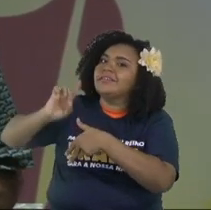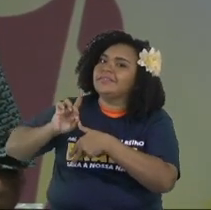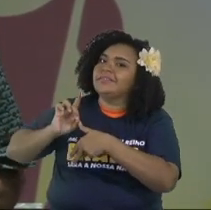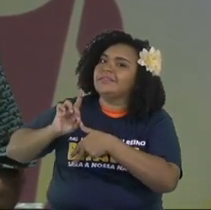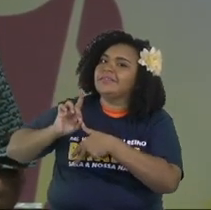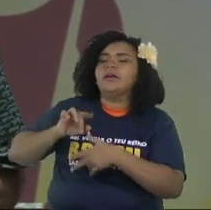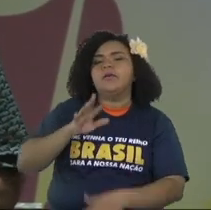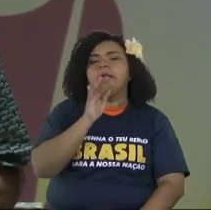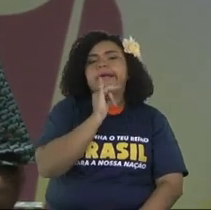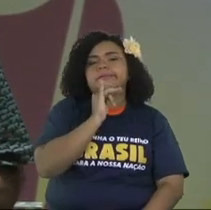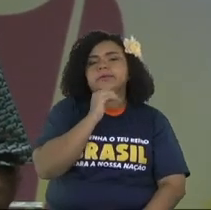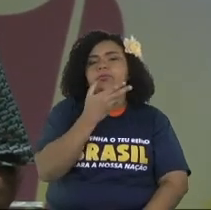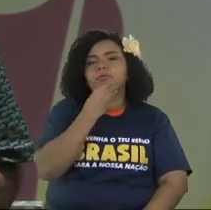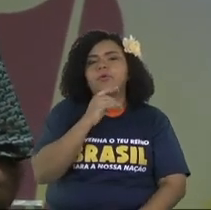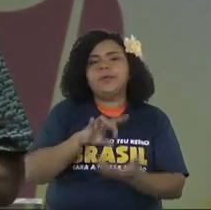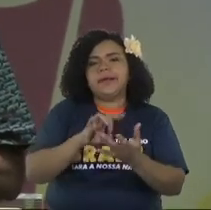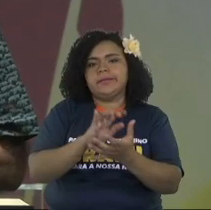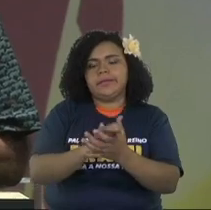in love